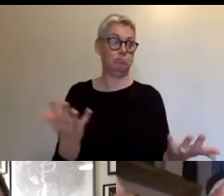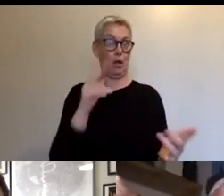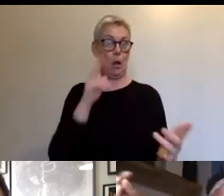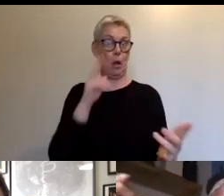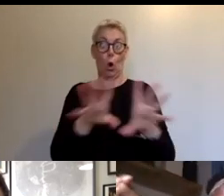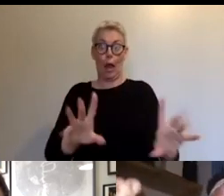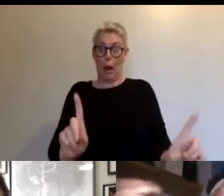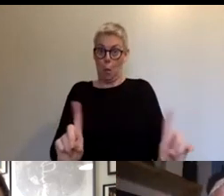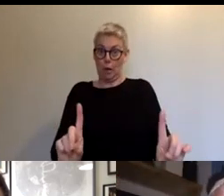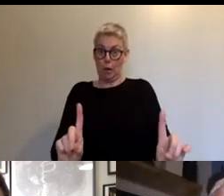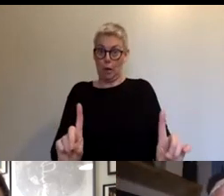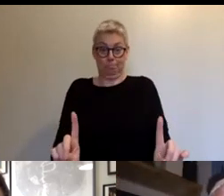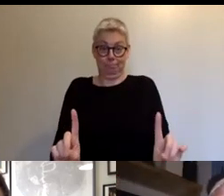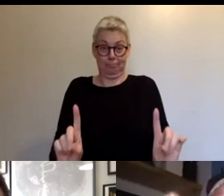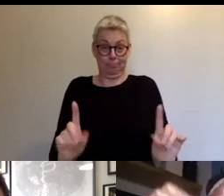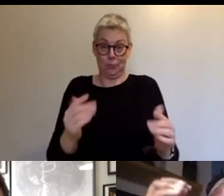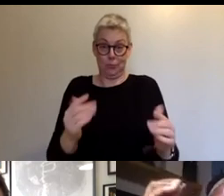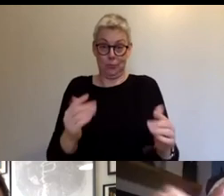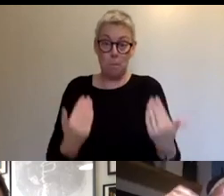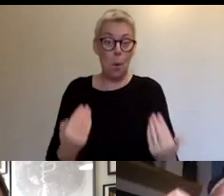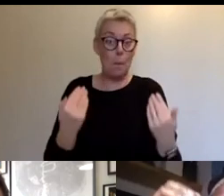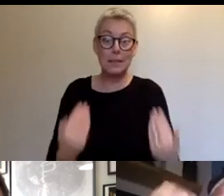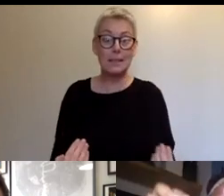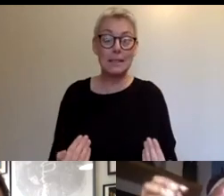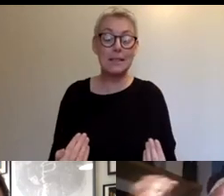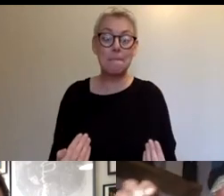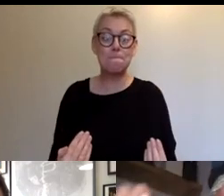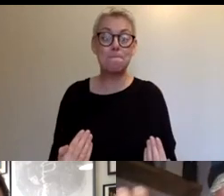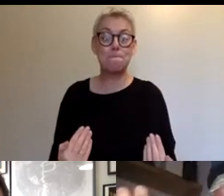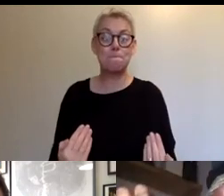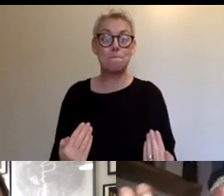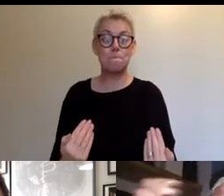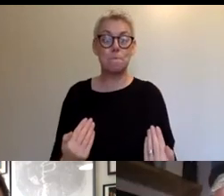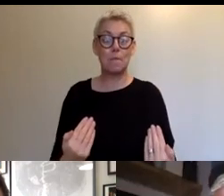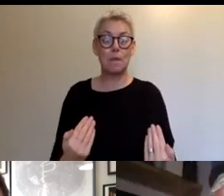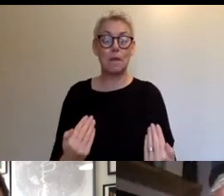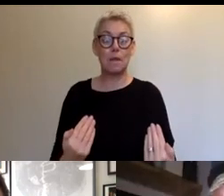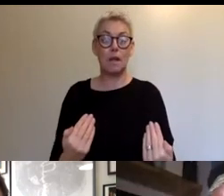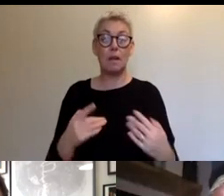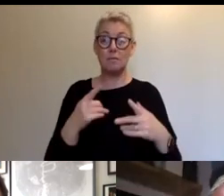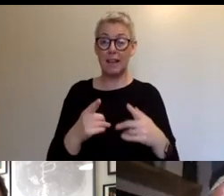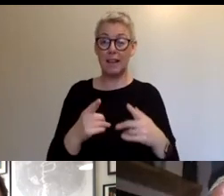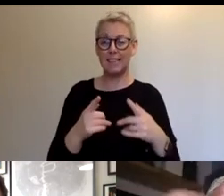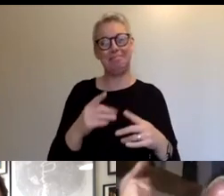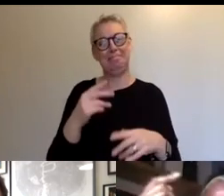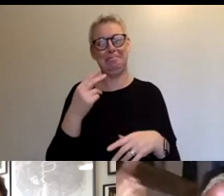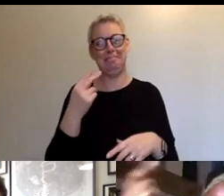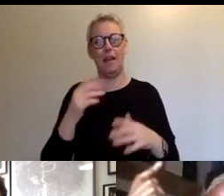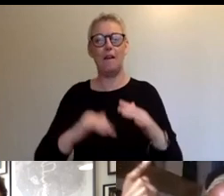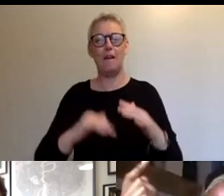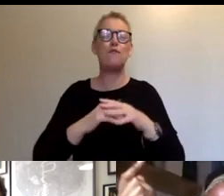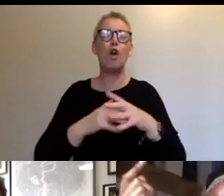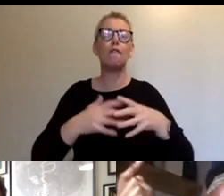look like. Because right, right at this moment in time, if we were going for full fat carnival, we would need to be planning that now we're not an